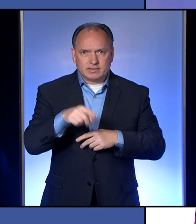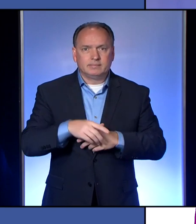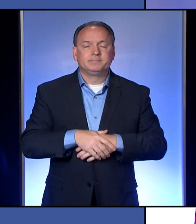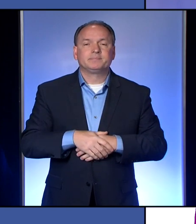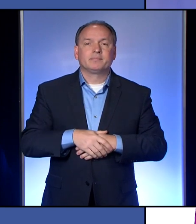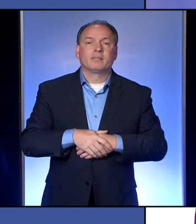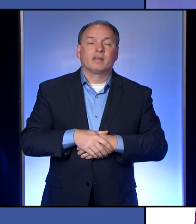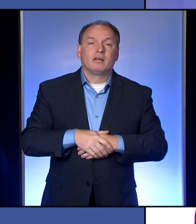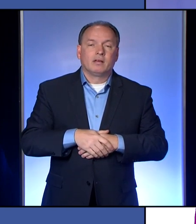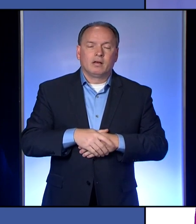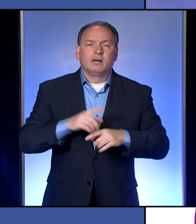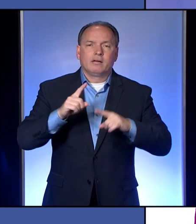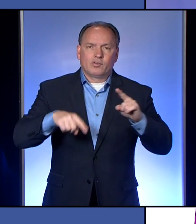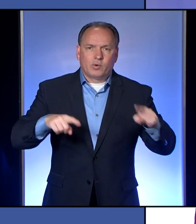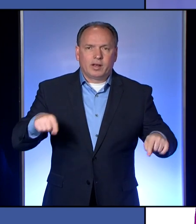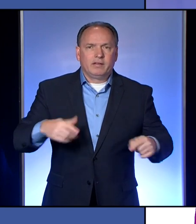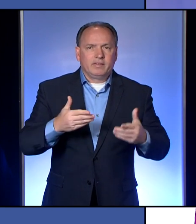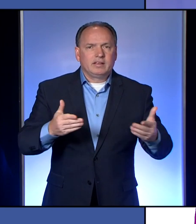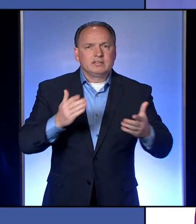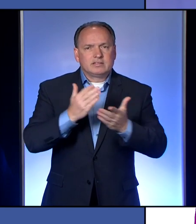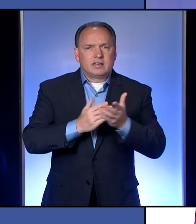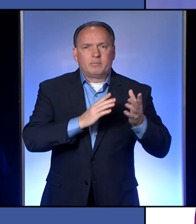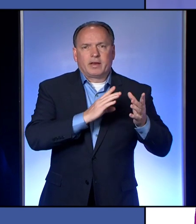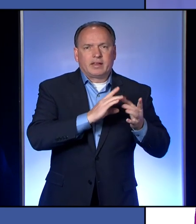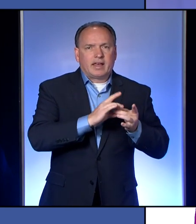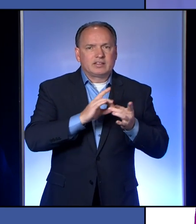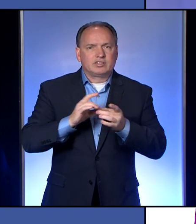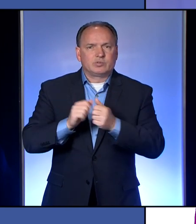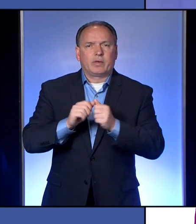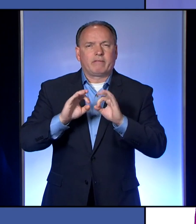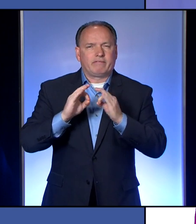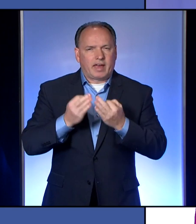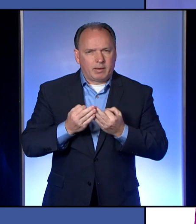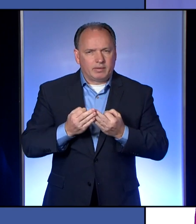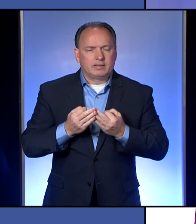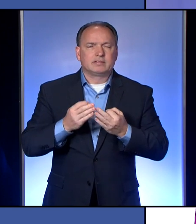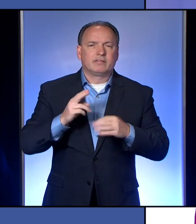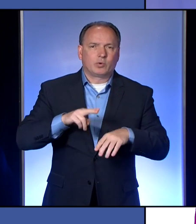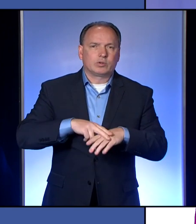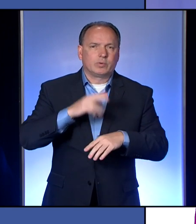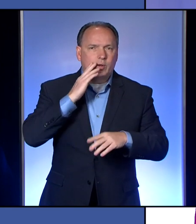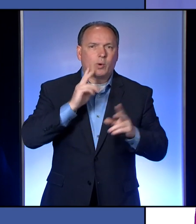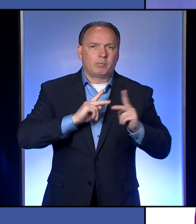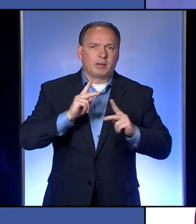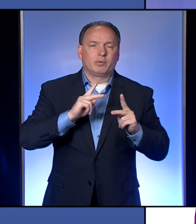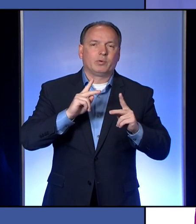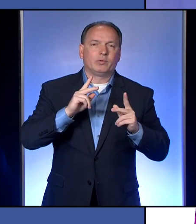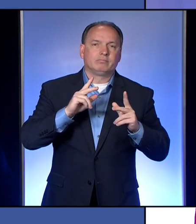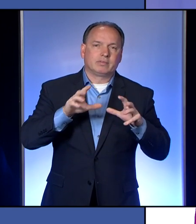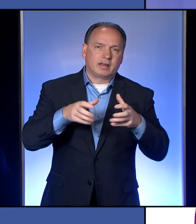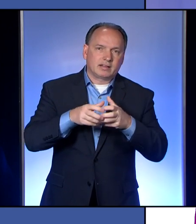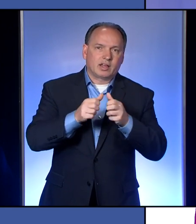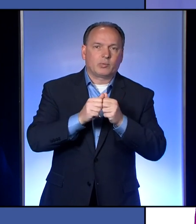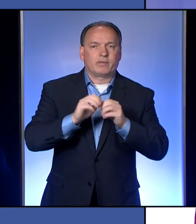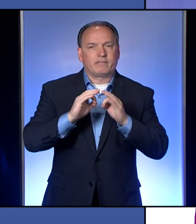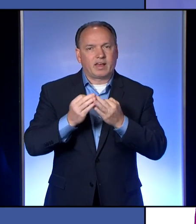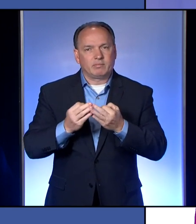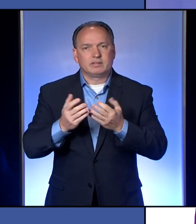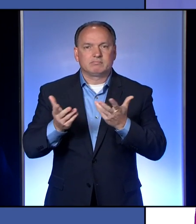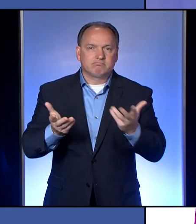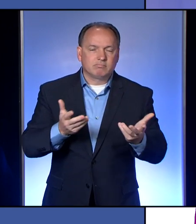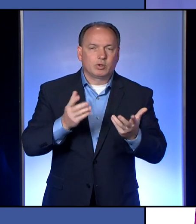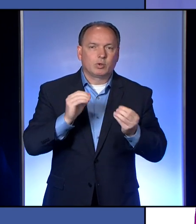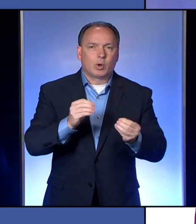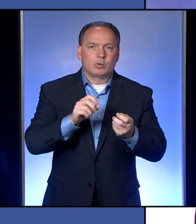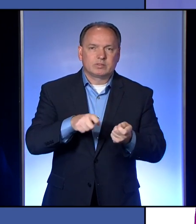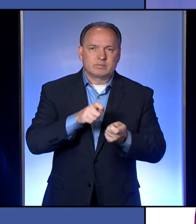variety of things. There's there's some connections with families, of course, and we know people got get together with their families and and so there's no